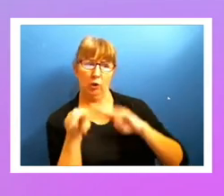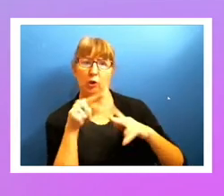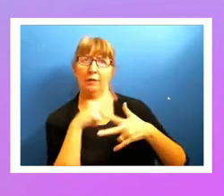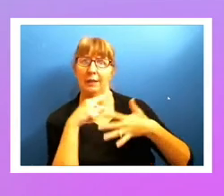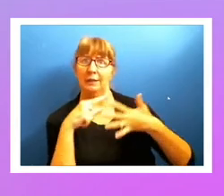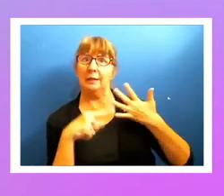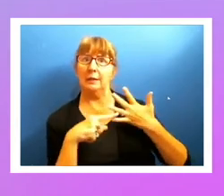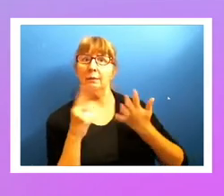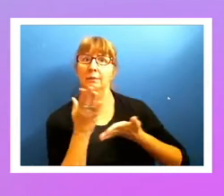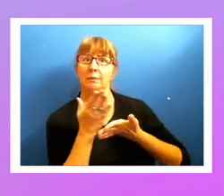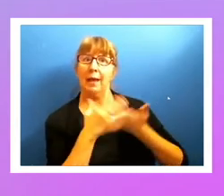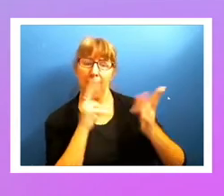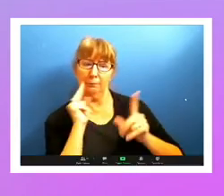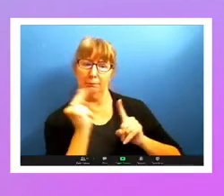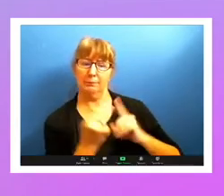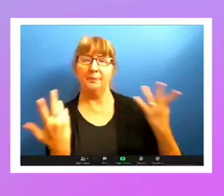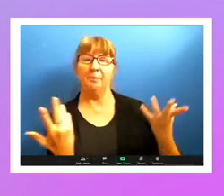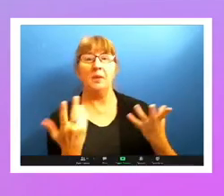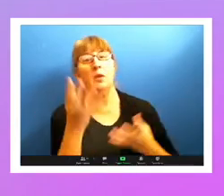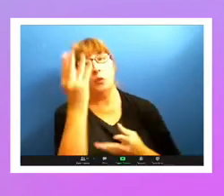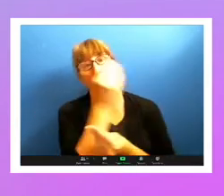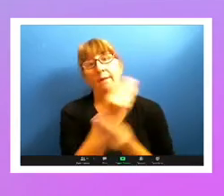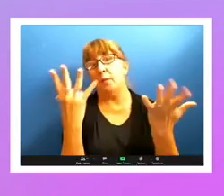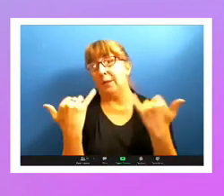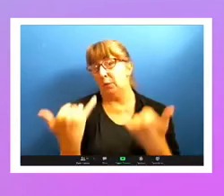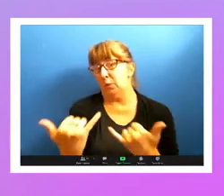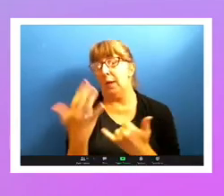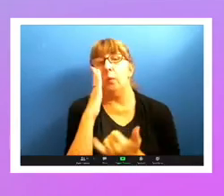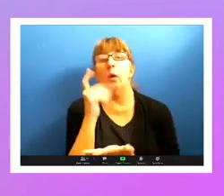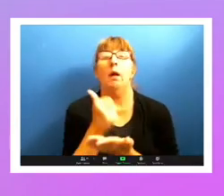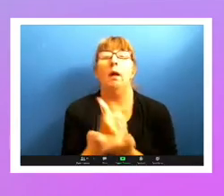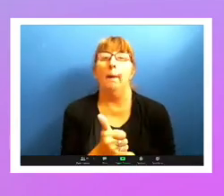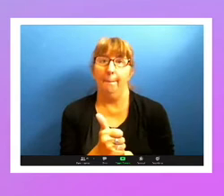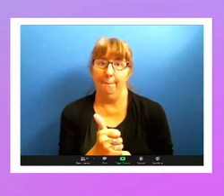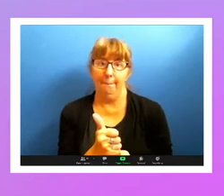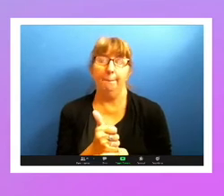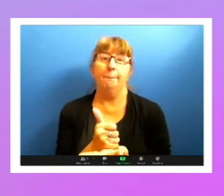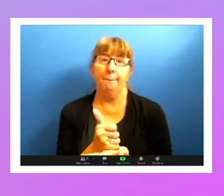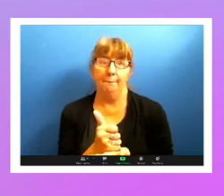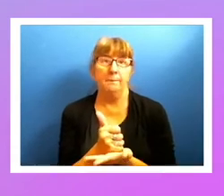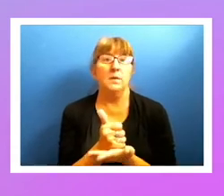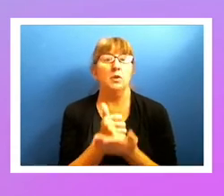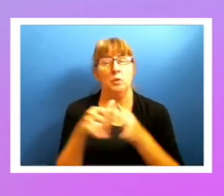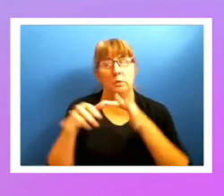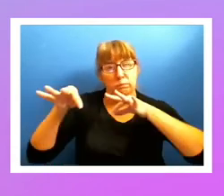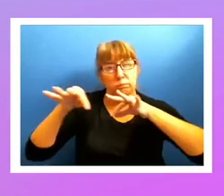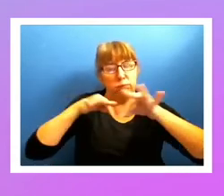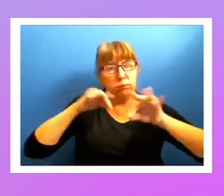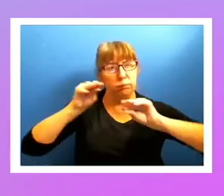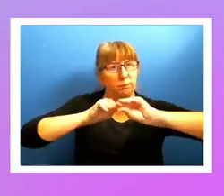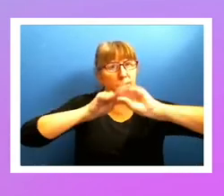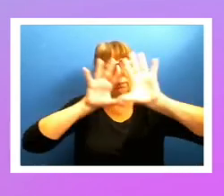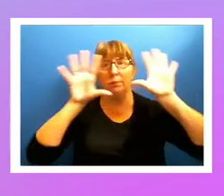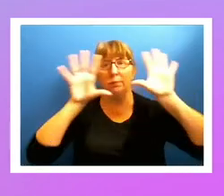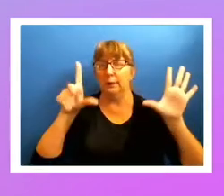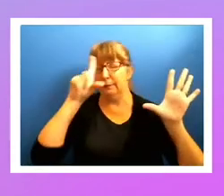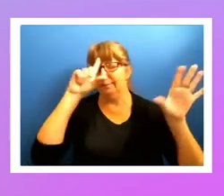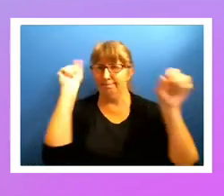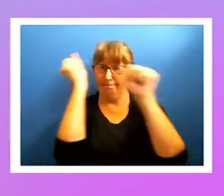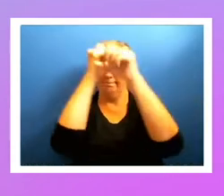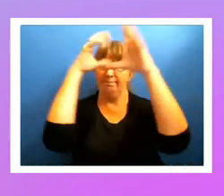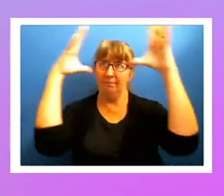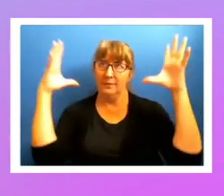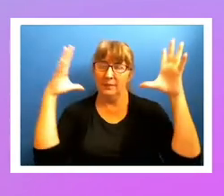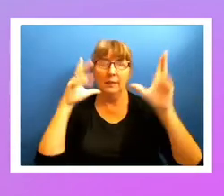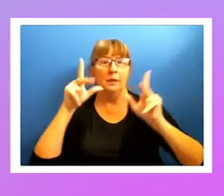of it. And so the information I'm going to share with you today is going to help you to paint that picture, to to maybe illustrate